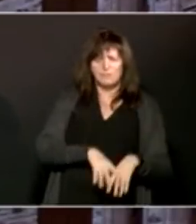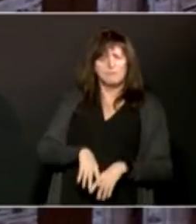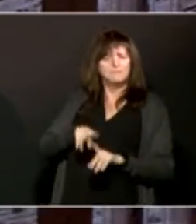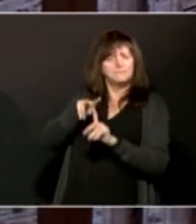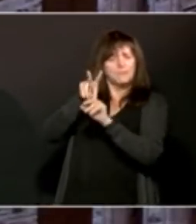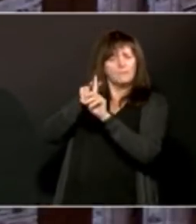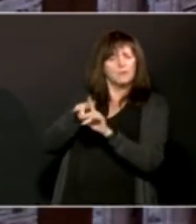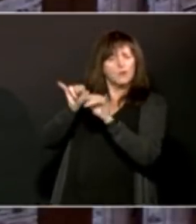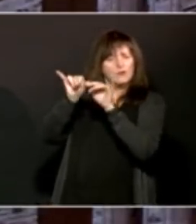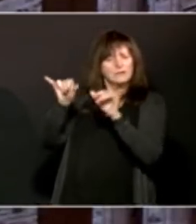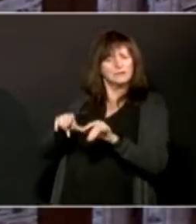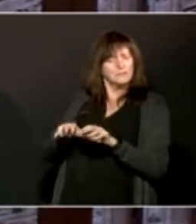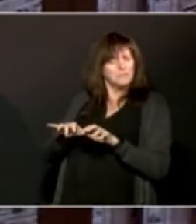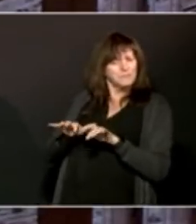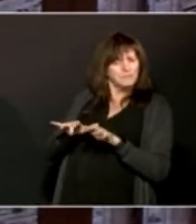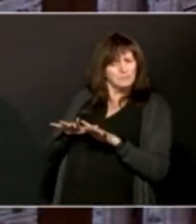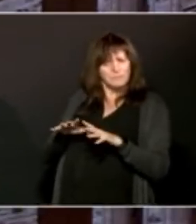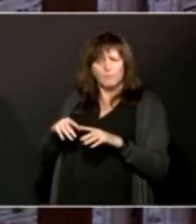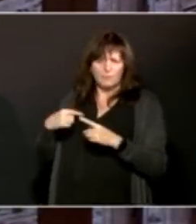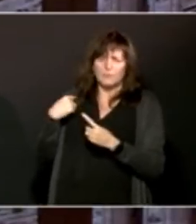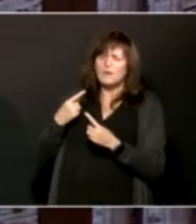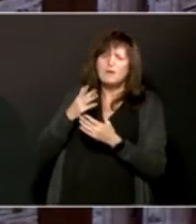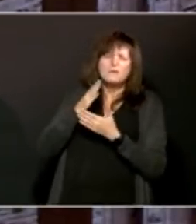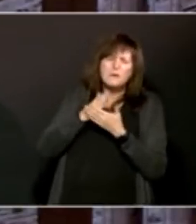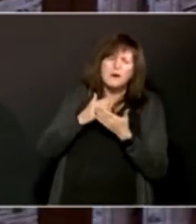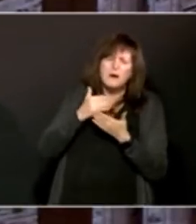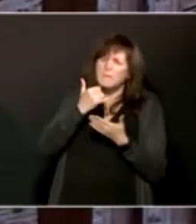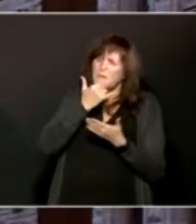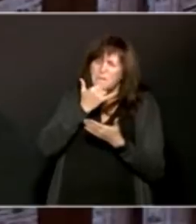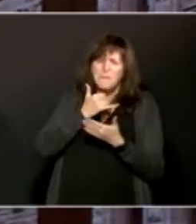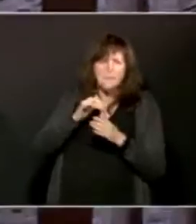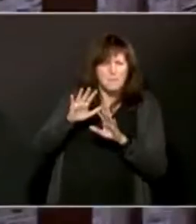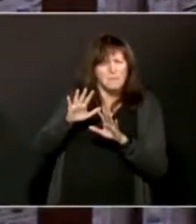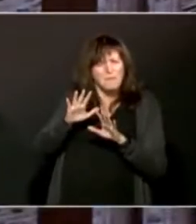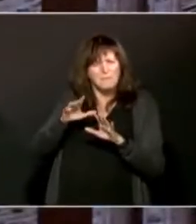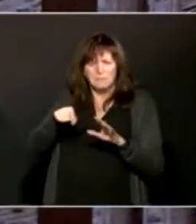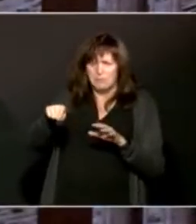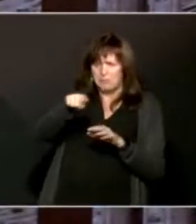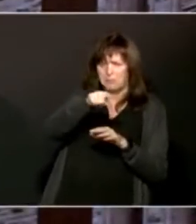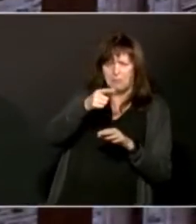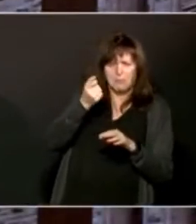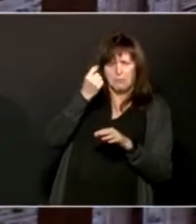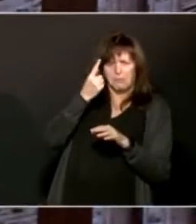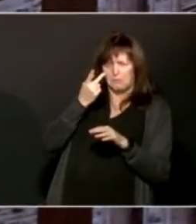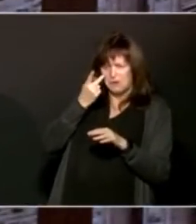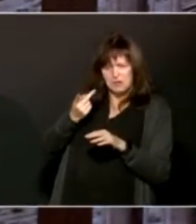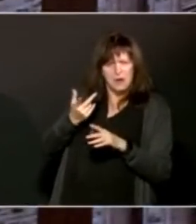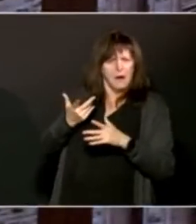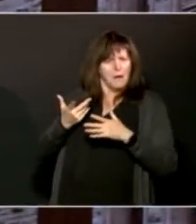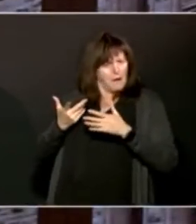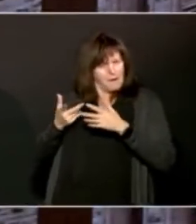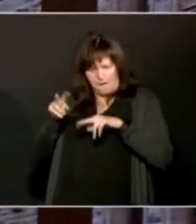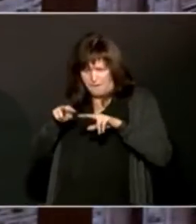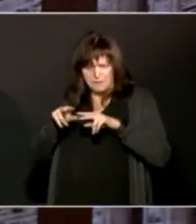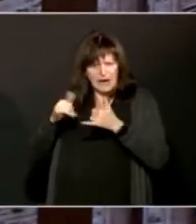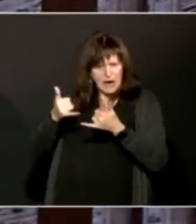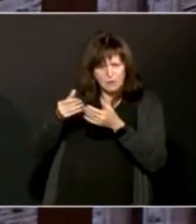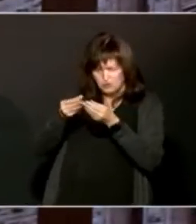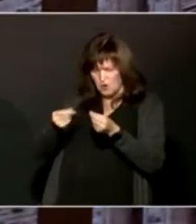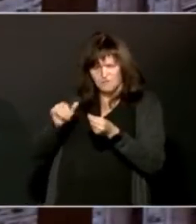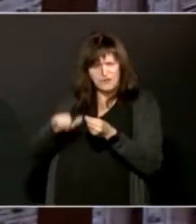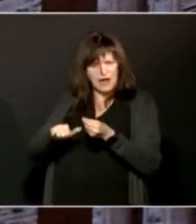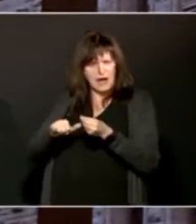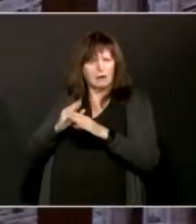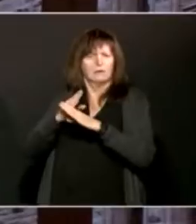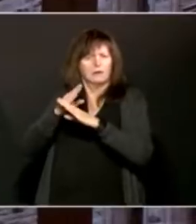error messages. We are looking assertively at that now to correct those issues. We are not surprised to find